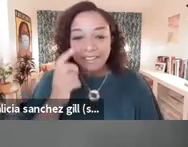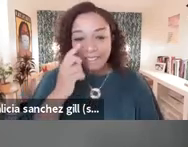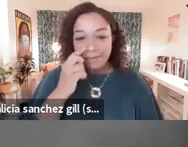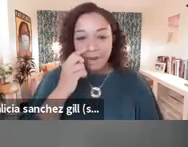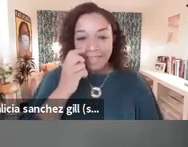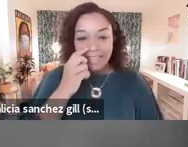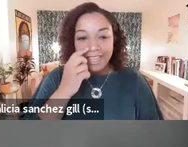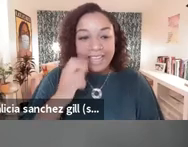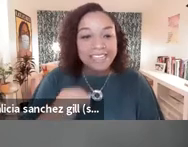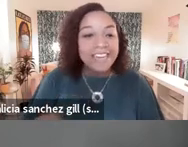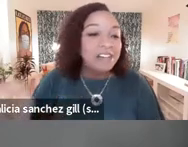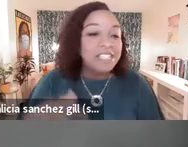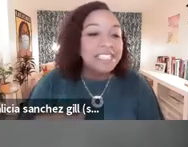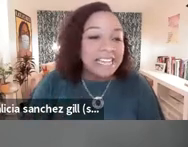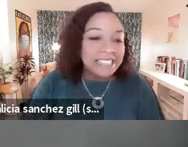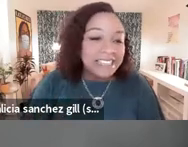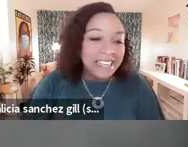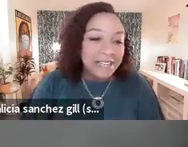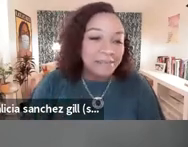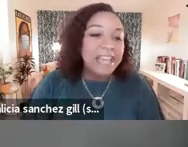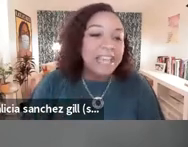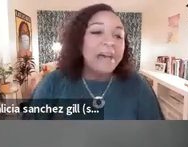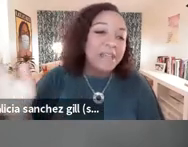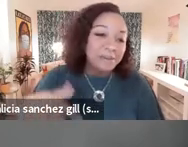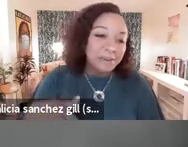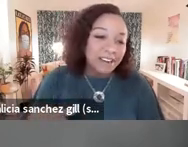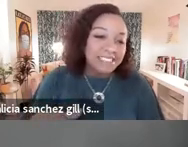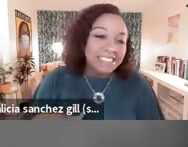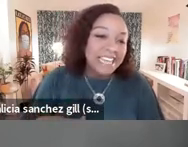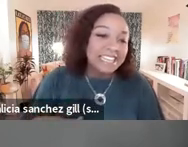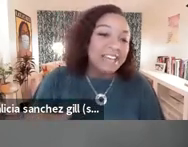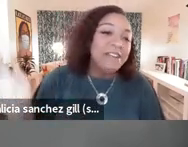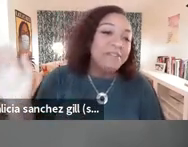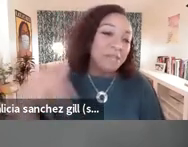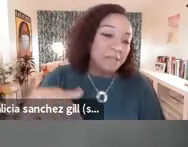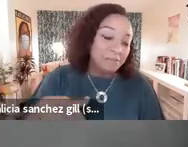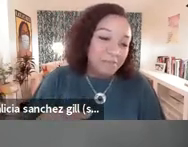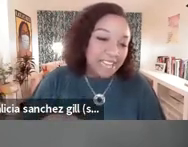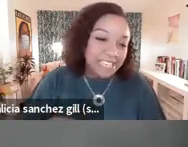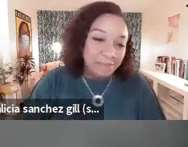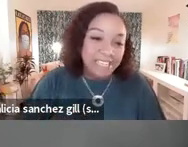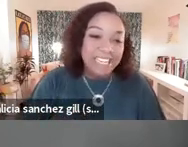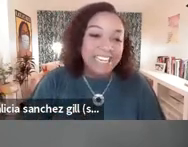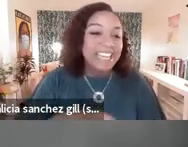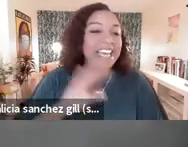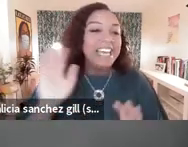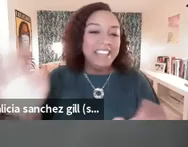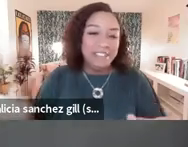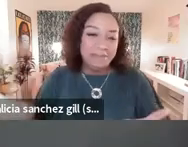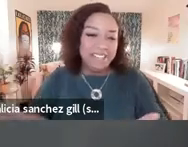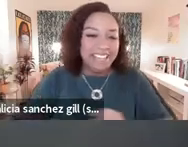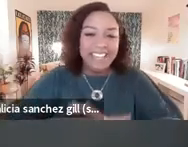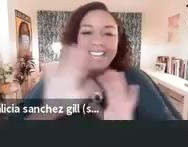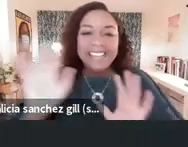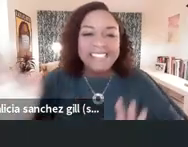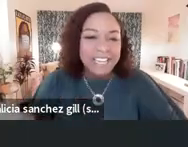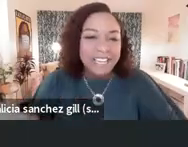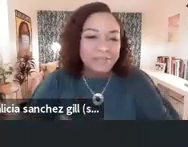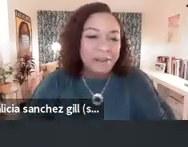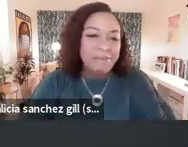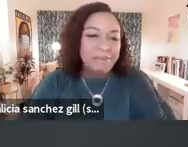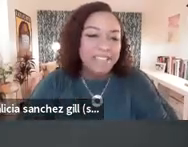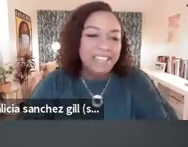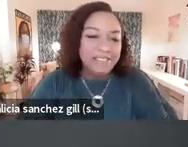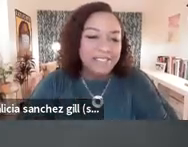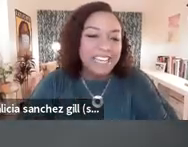with you all this morning diana i'll just ask that um yeah we're on slide 11 if we can move back to the beginning and then we'll like take